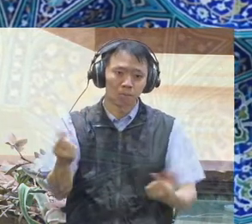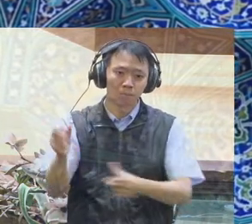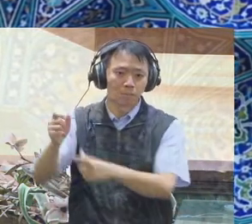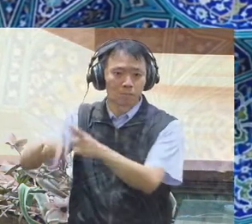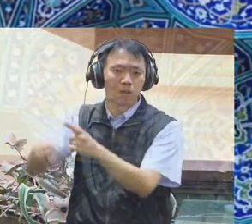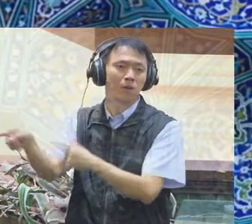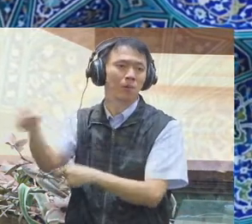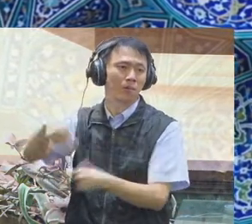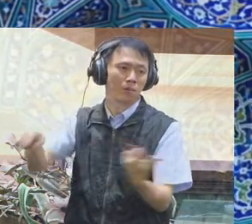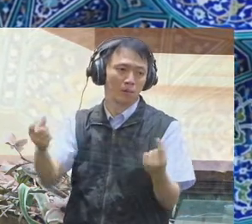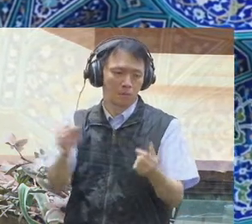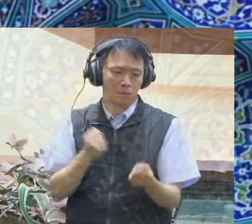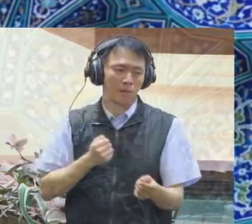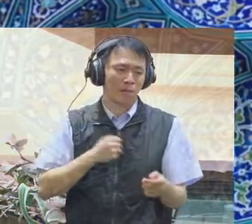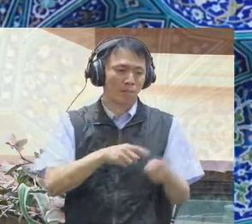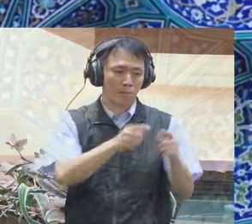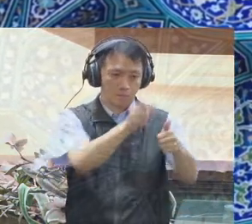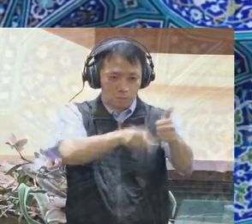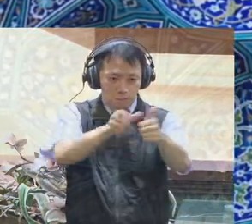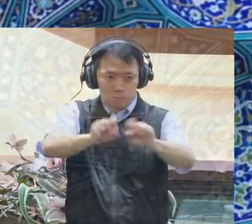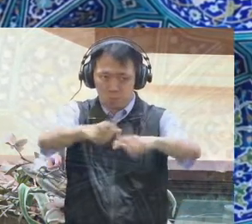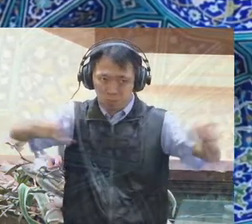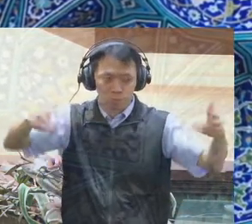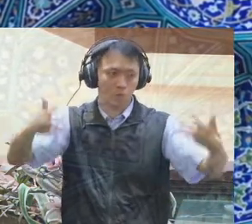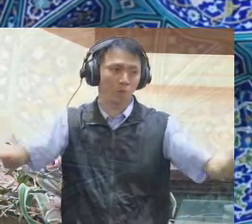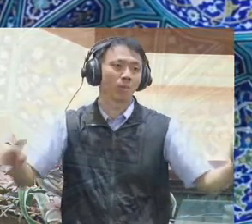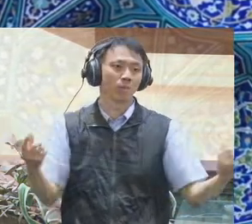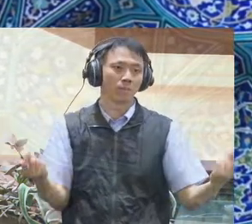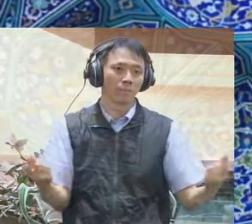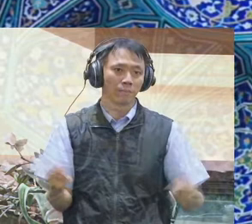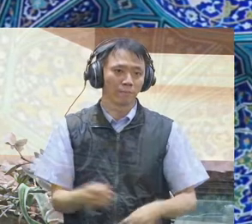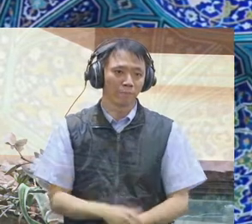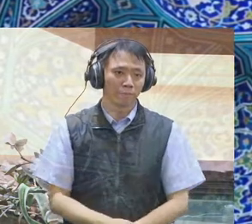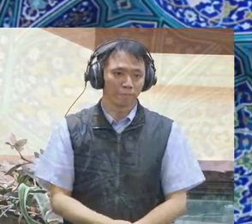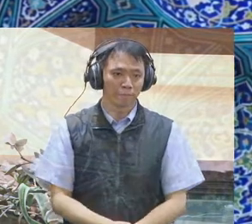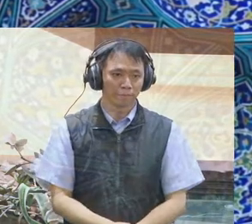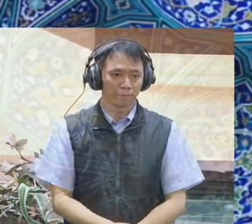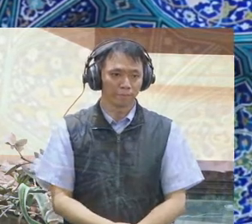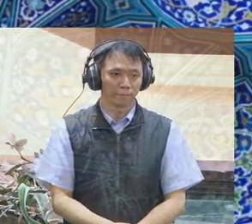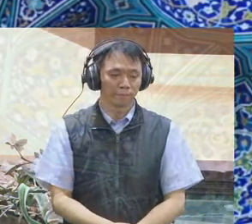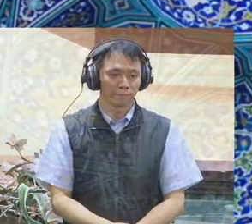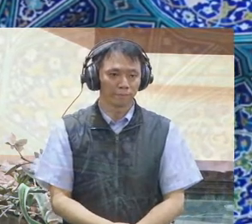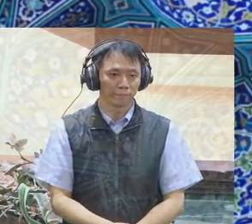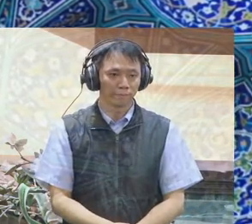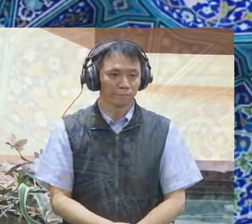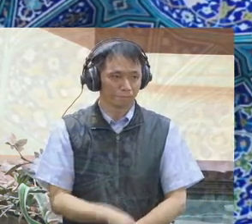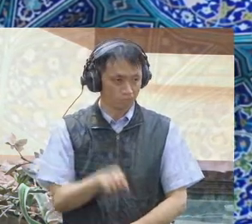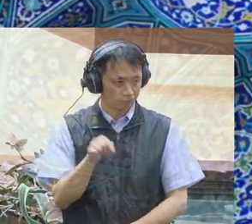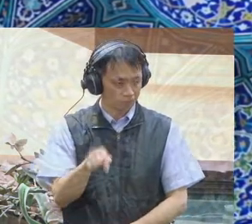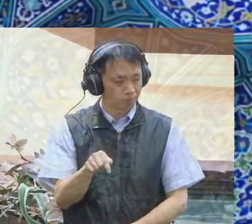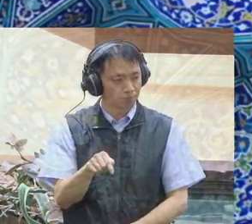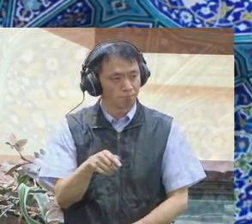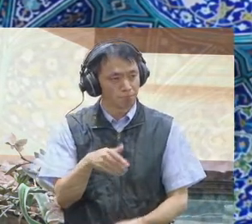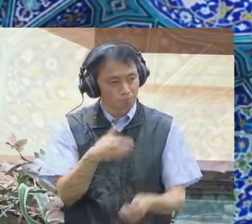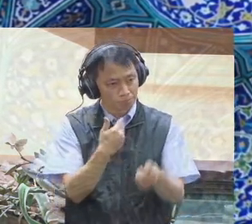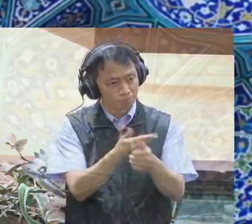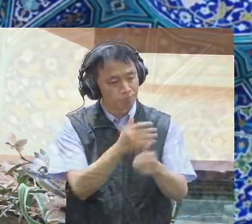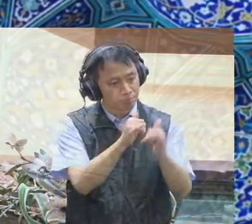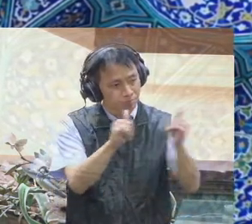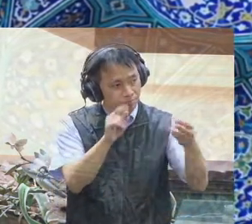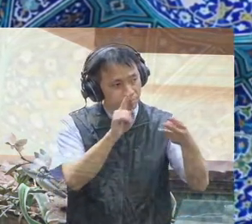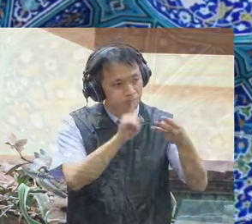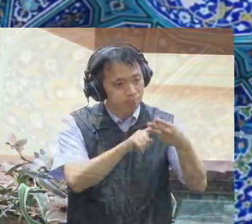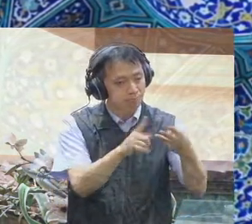What might it offer us to make meaning of our political spaces, of ourselves as a body of citizens, as a whole, in more